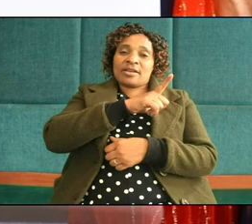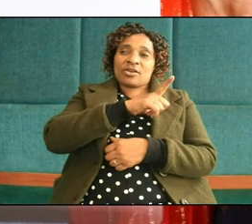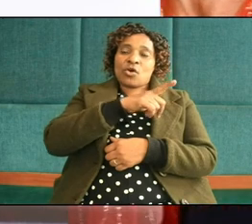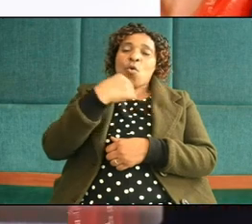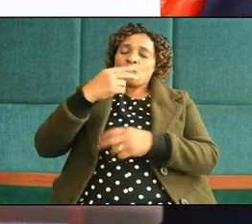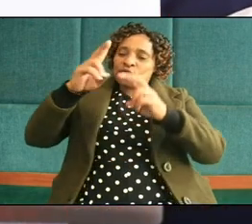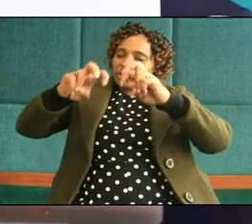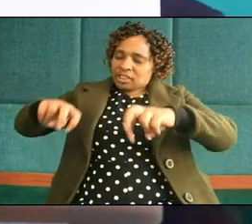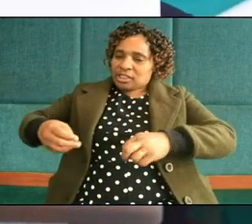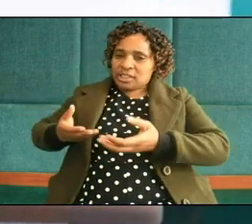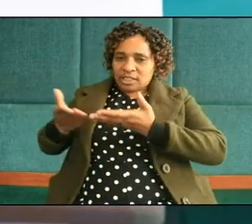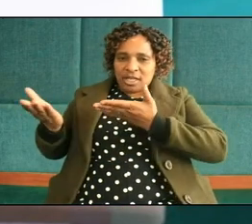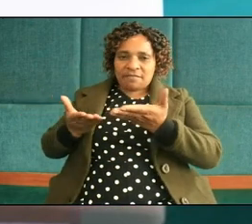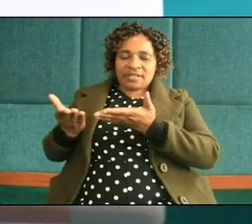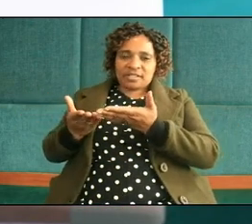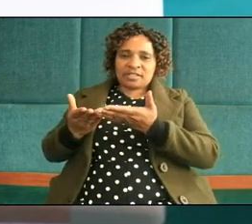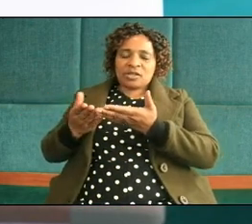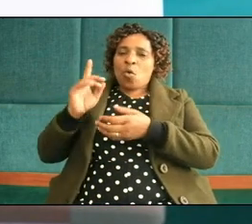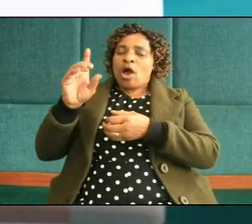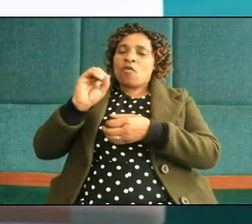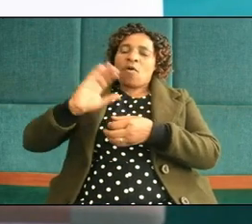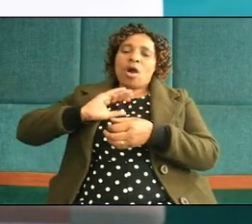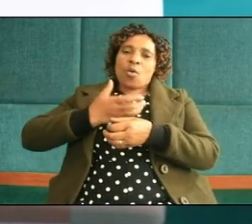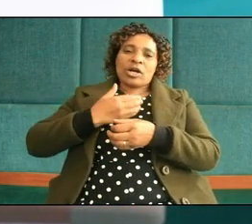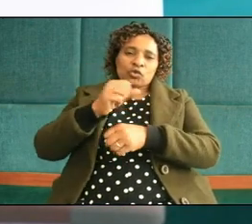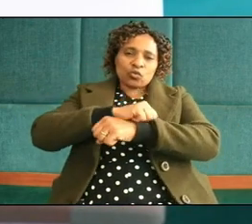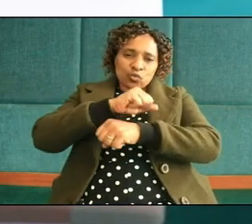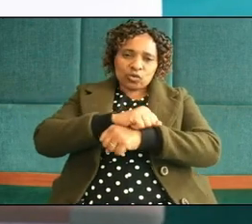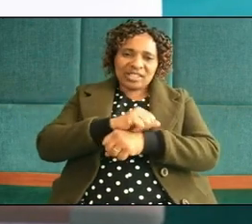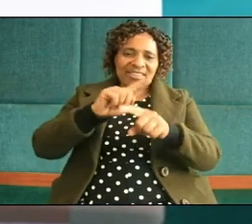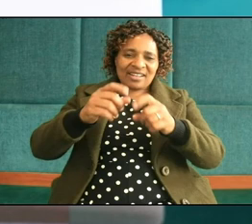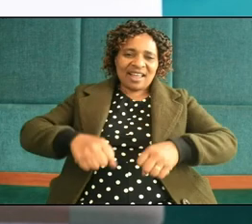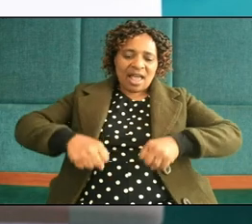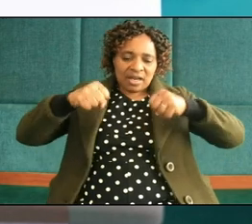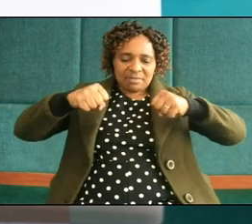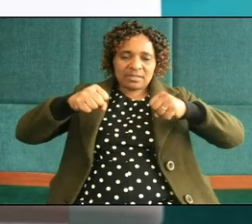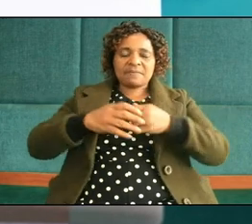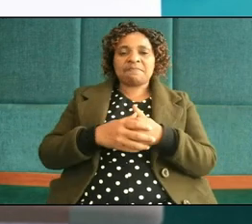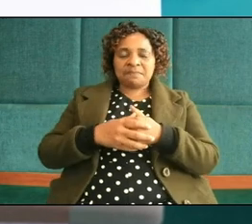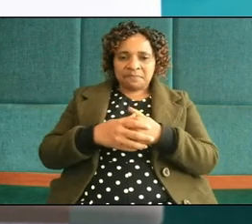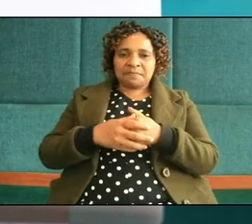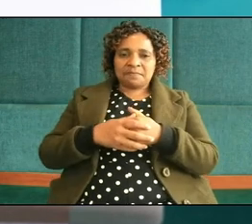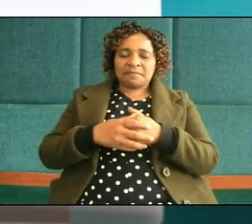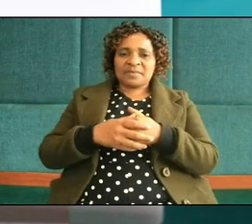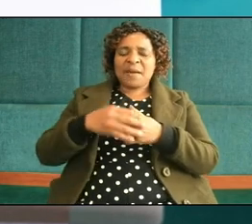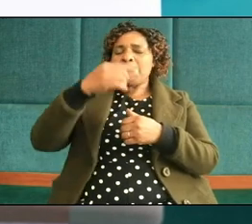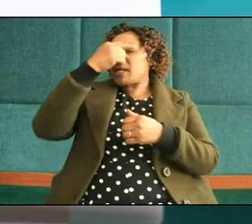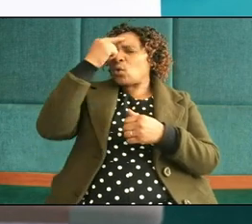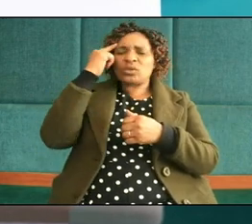service in one of our schools and the head masters because